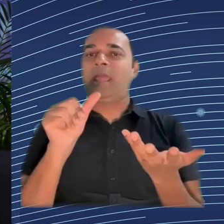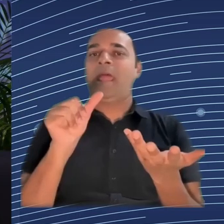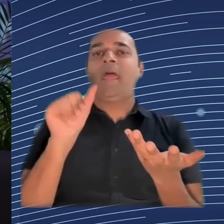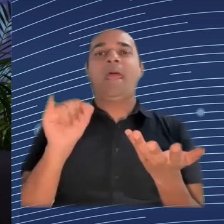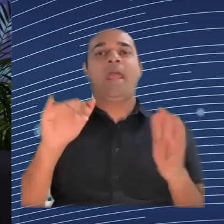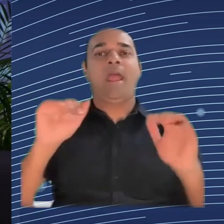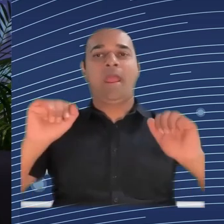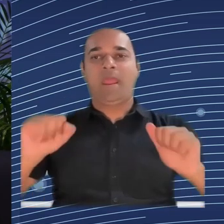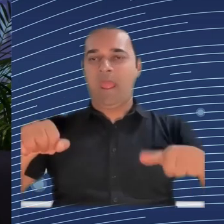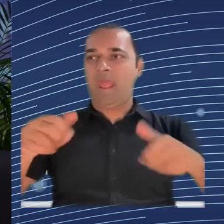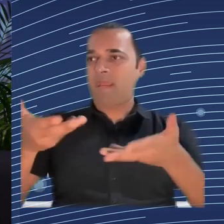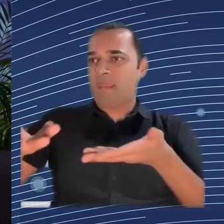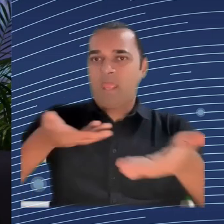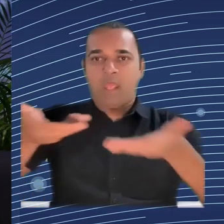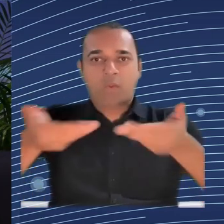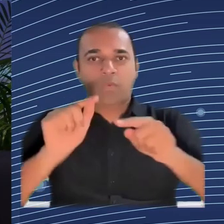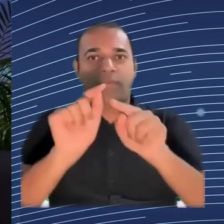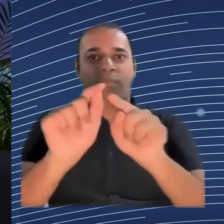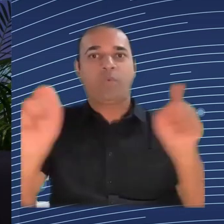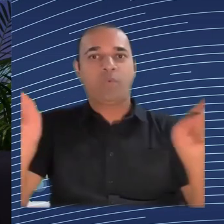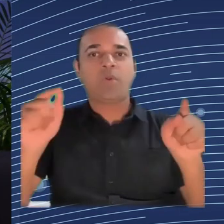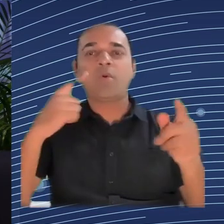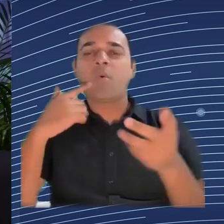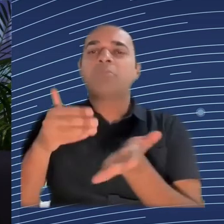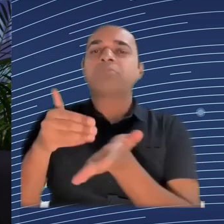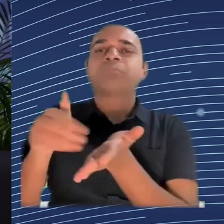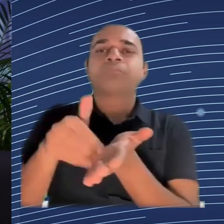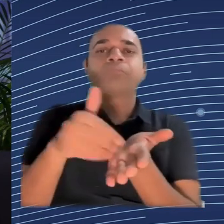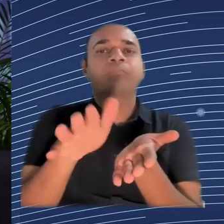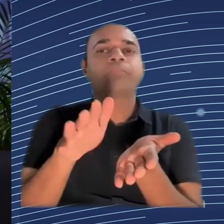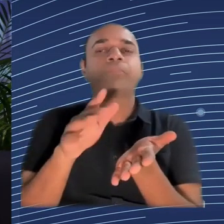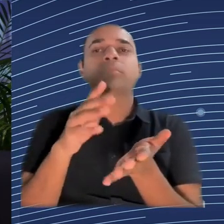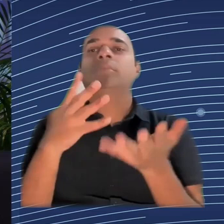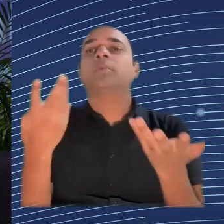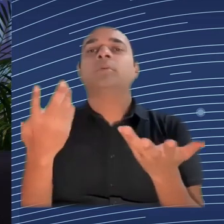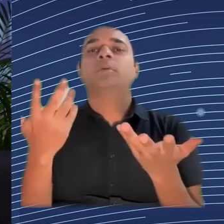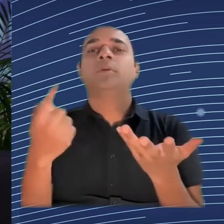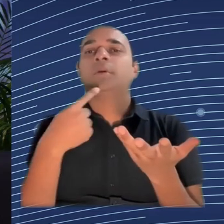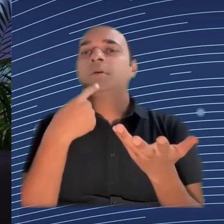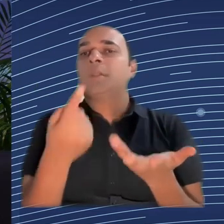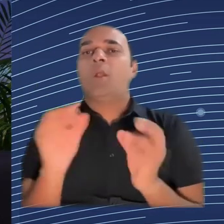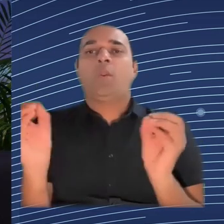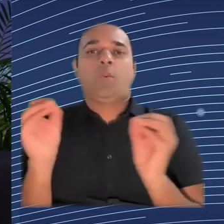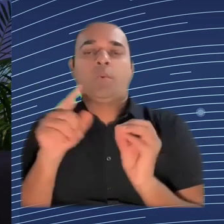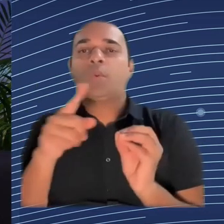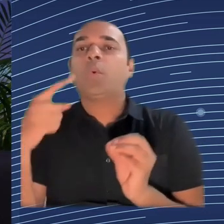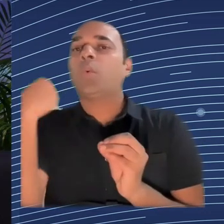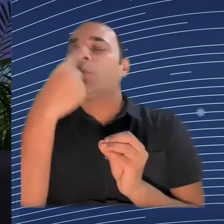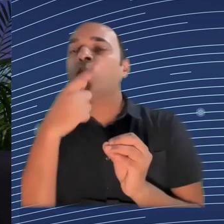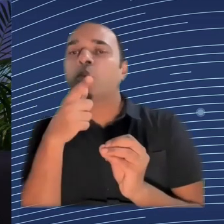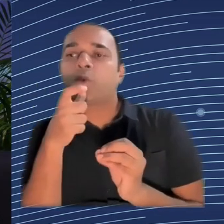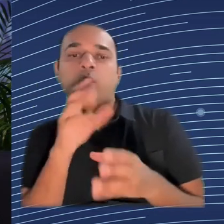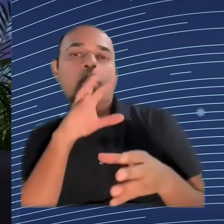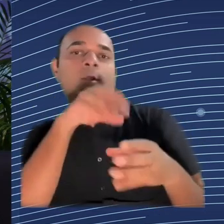that the reasons why you're fired, and giving also you the possibility to argue why you shouldn't